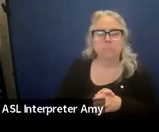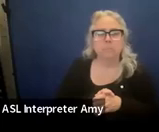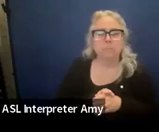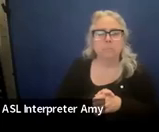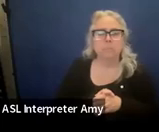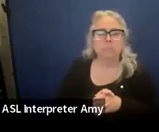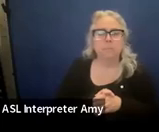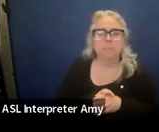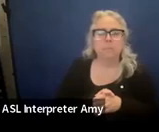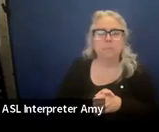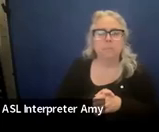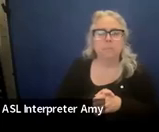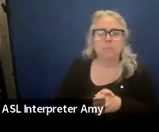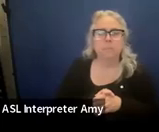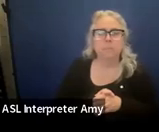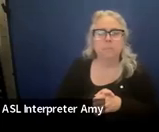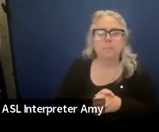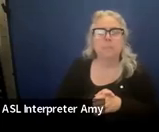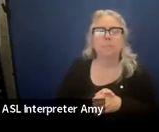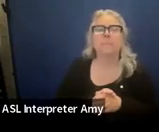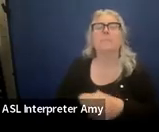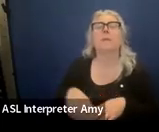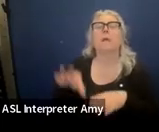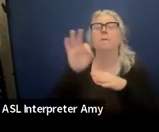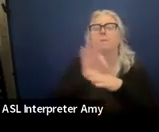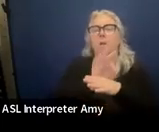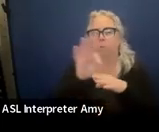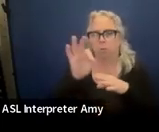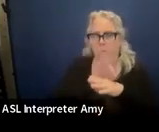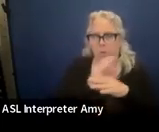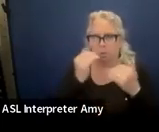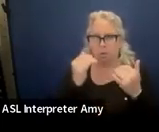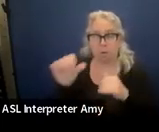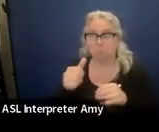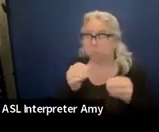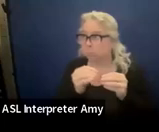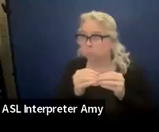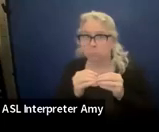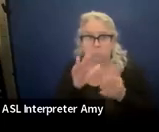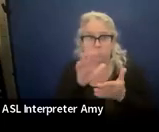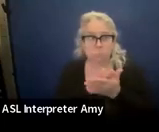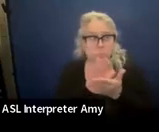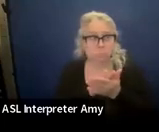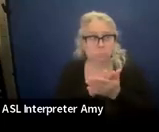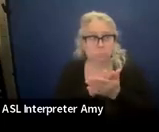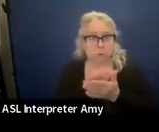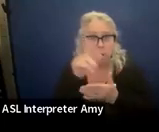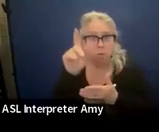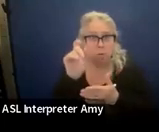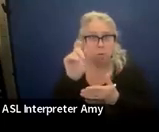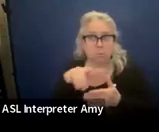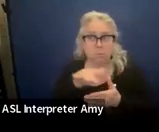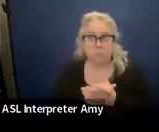All right, I'm going to move into functional. Do we have any more academic questions?